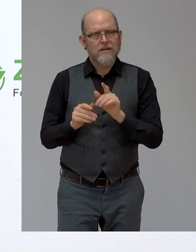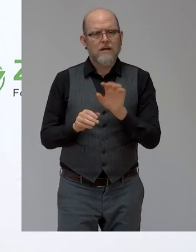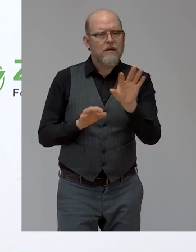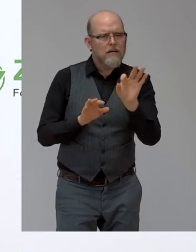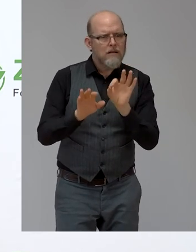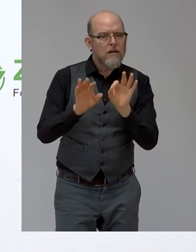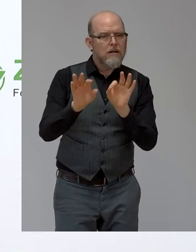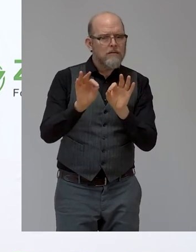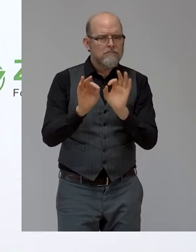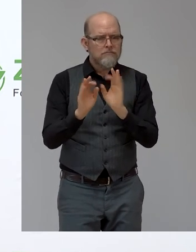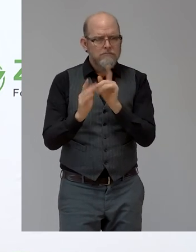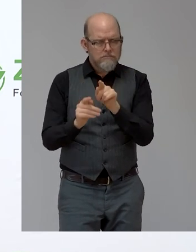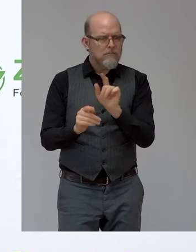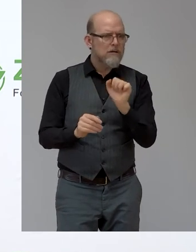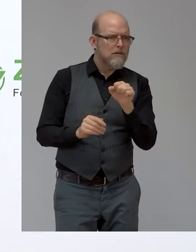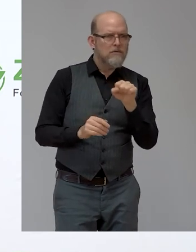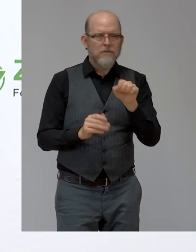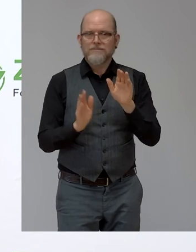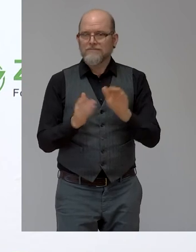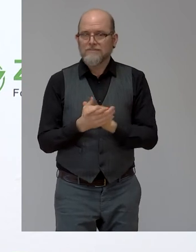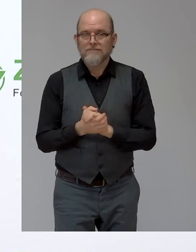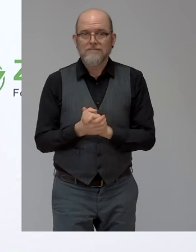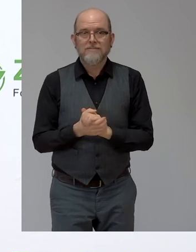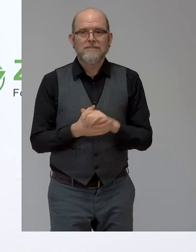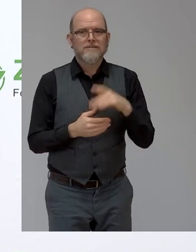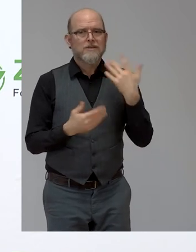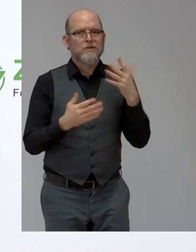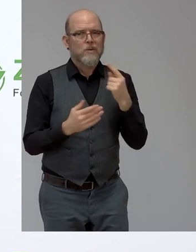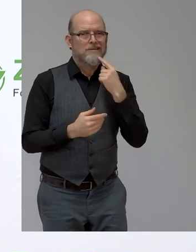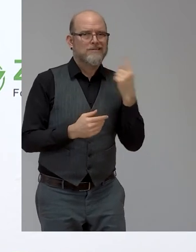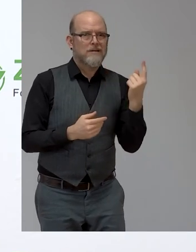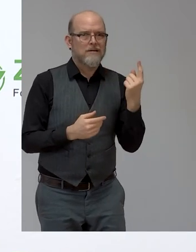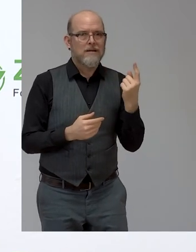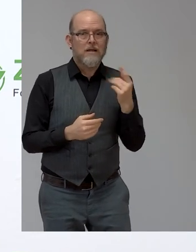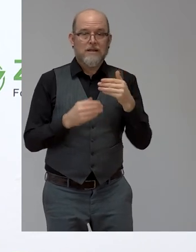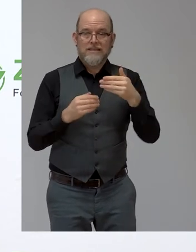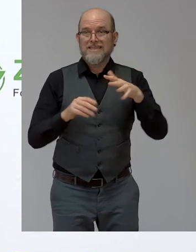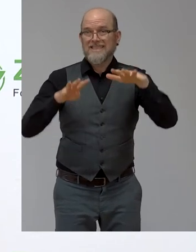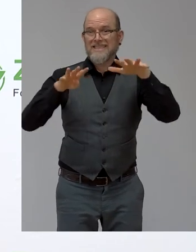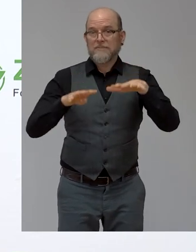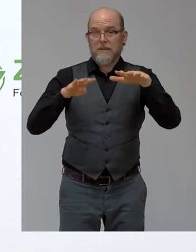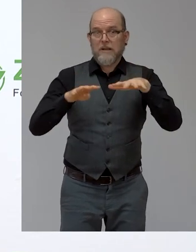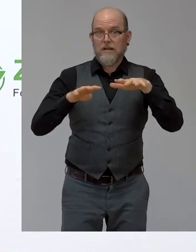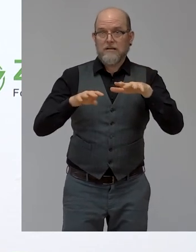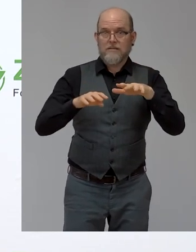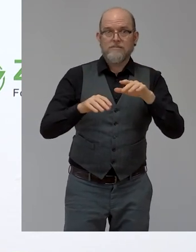mentioned by September, we will have done the voting, then we make a final decision on those